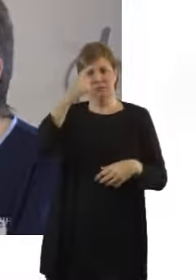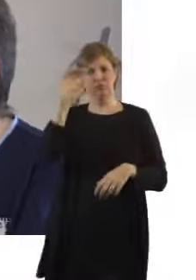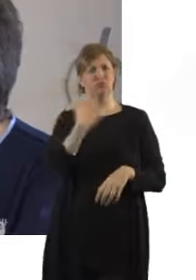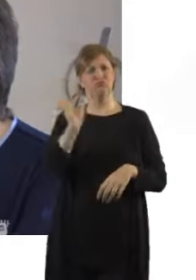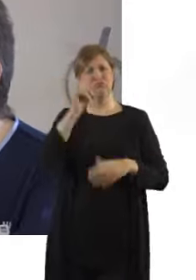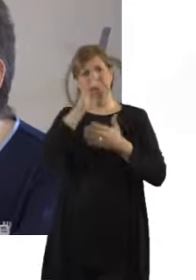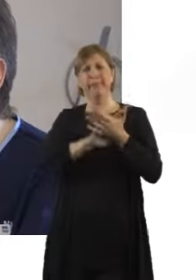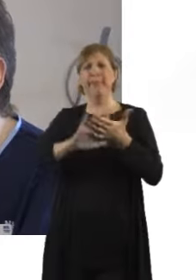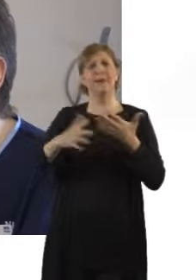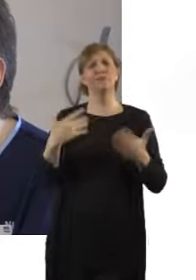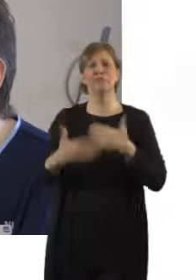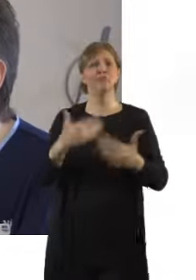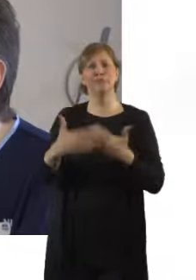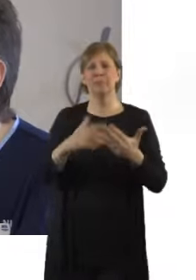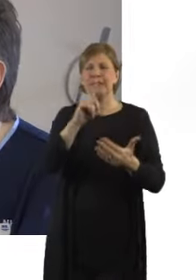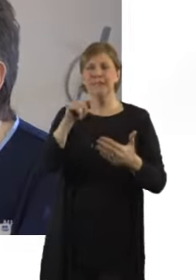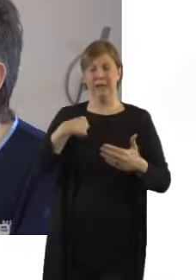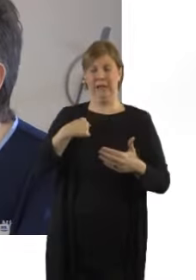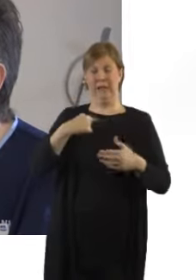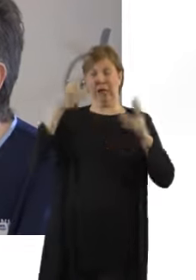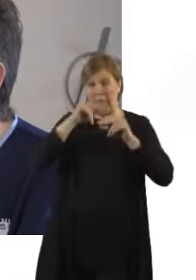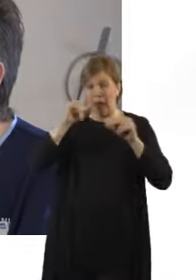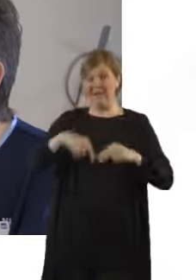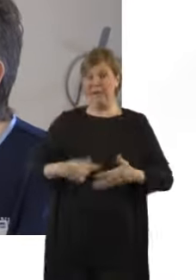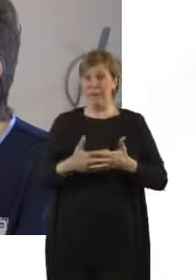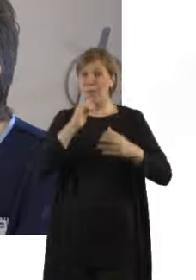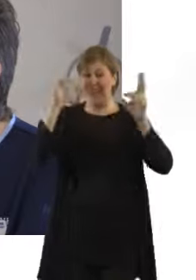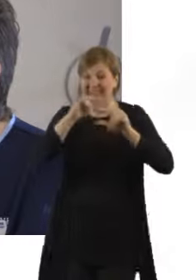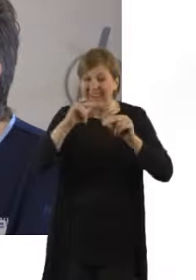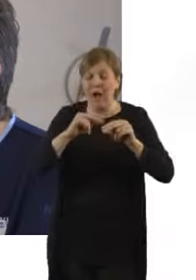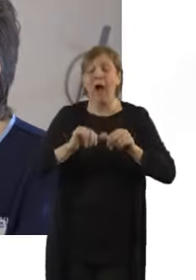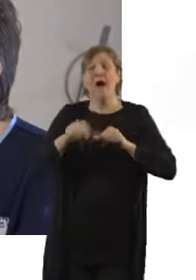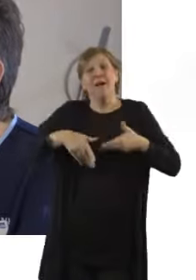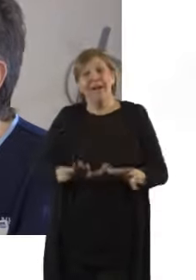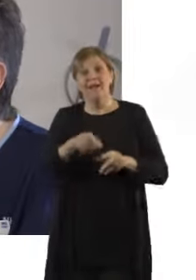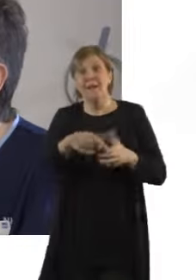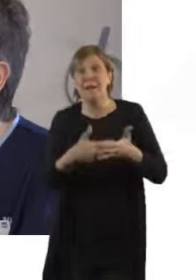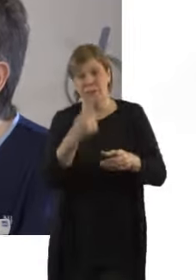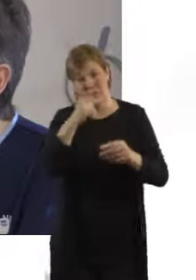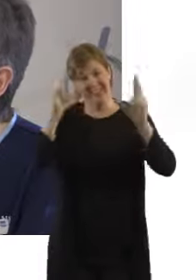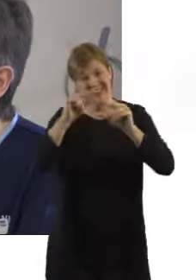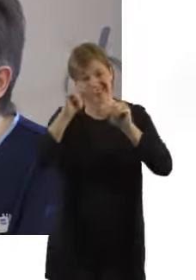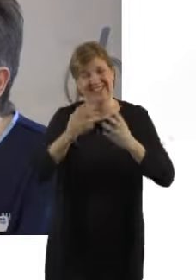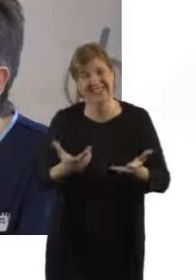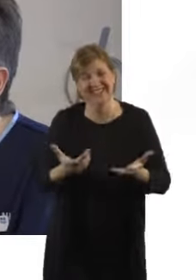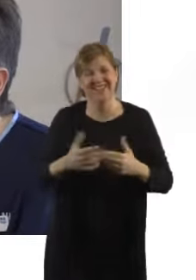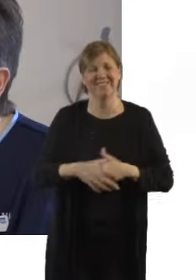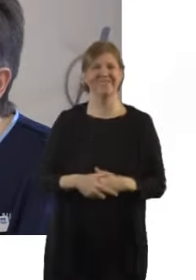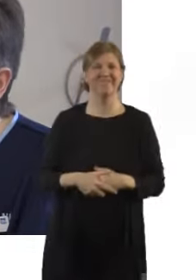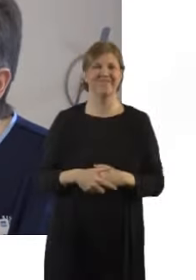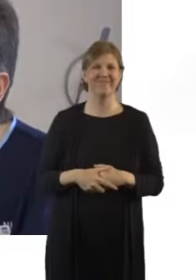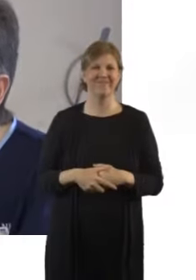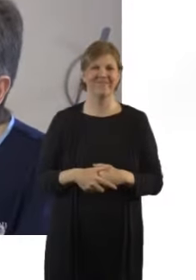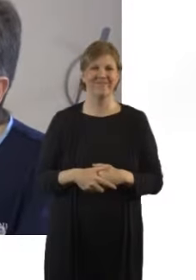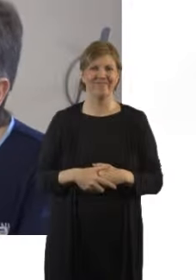much. But it can make you feel a wee bit sleepy. And it must be mentioned that it can affect the baby and make it a wee bit sleepy once it's born as